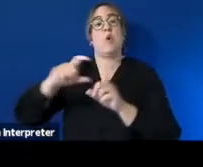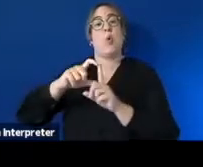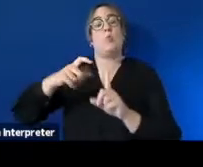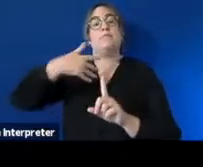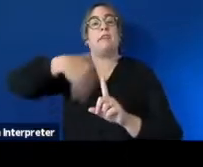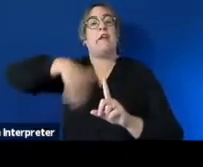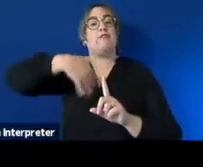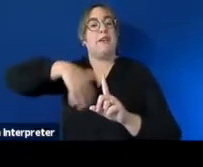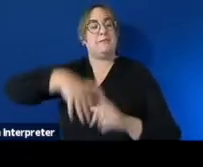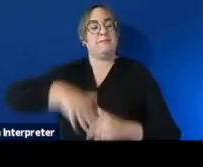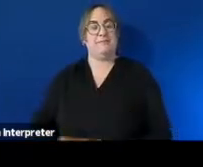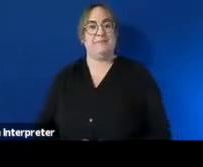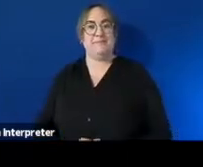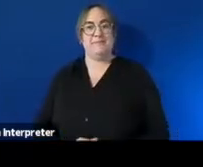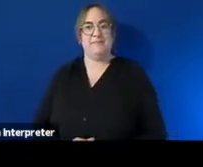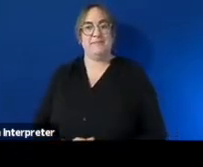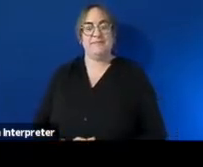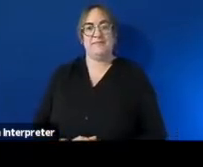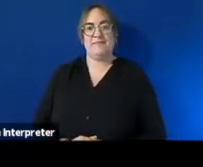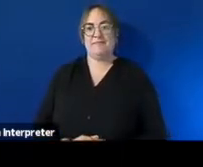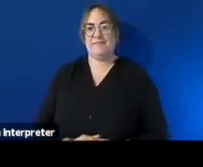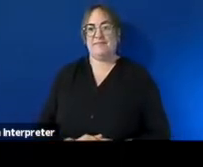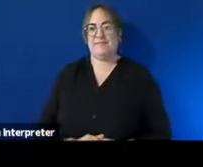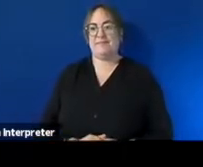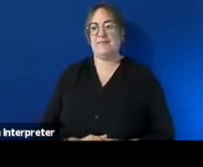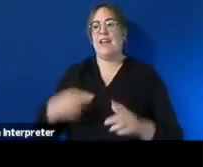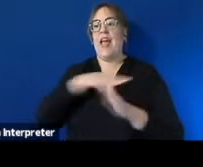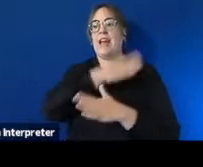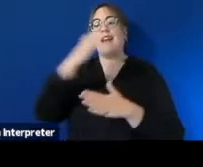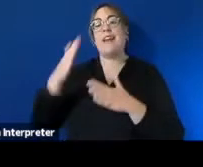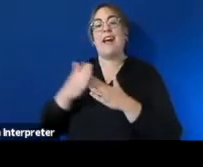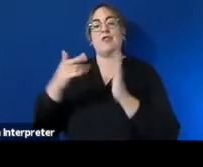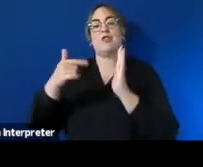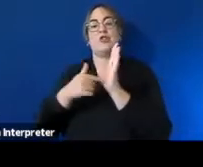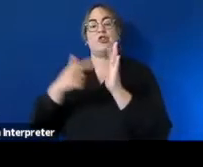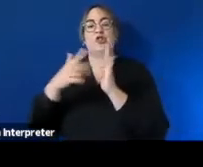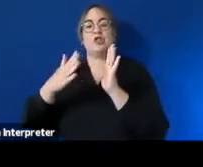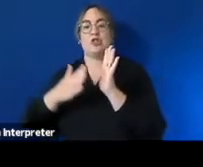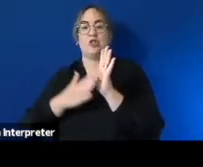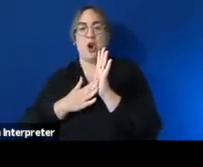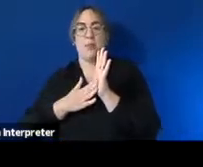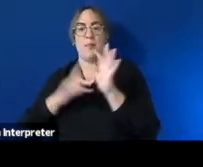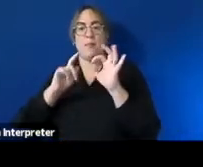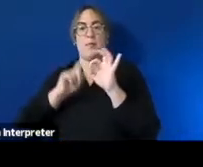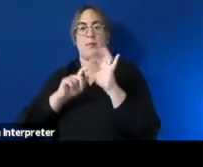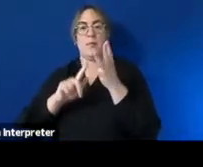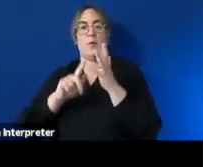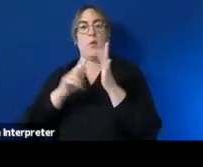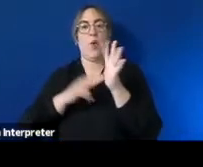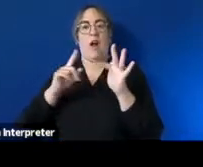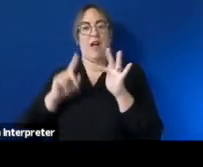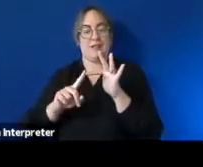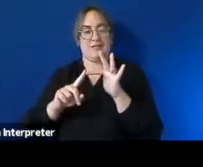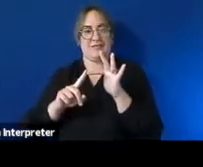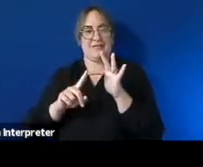in employment welcome vicky and finally we have tom quine tom is your camera on as well thank you tom is a